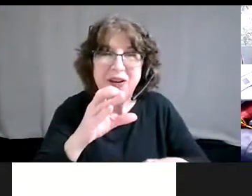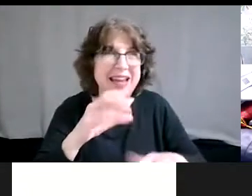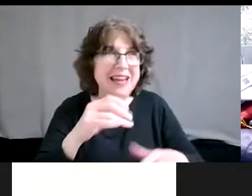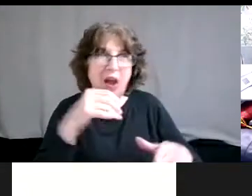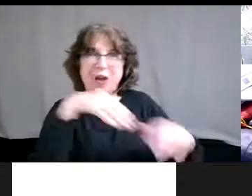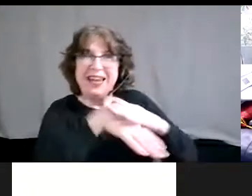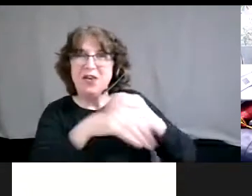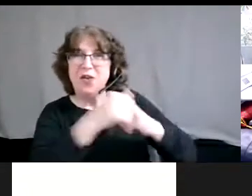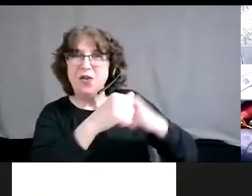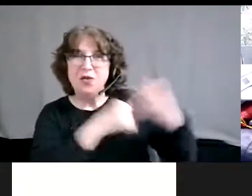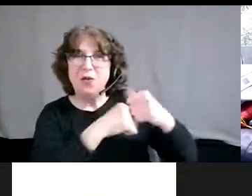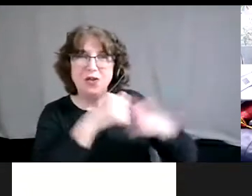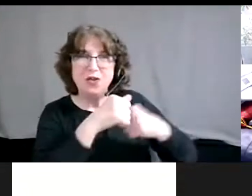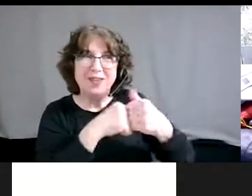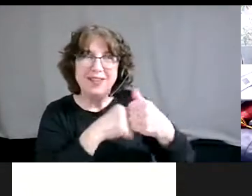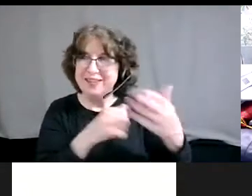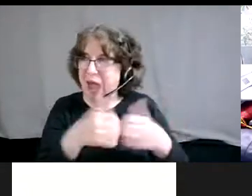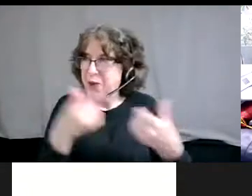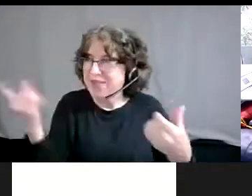that are inequitable and oppressive.